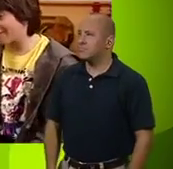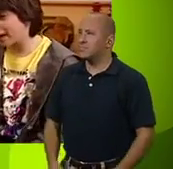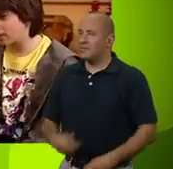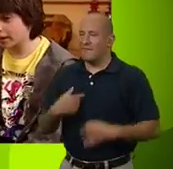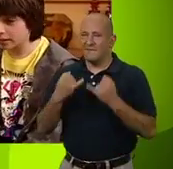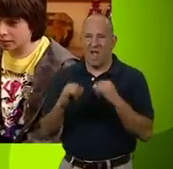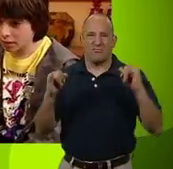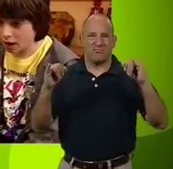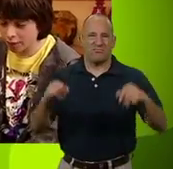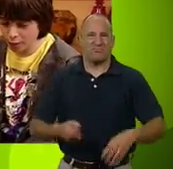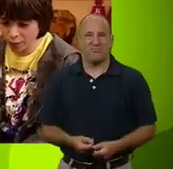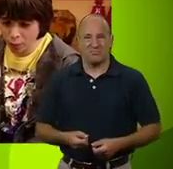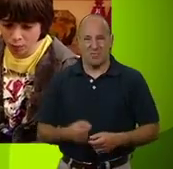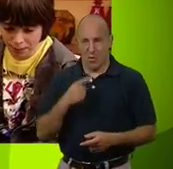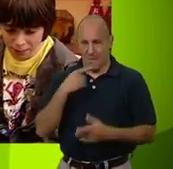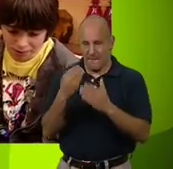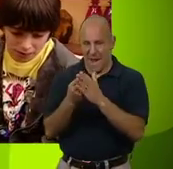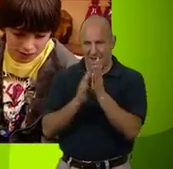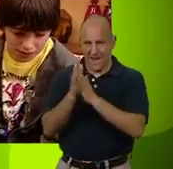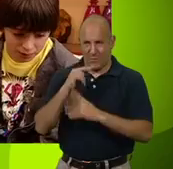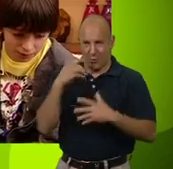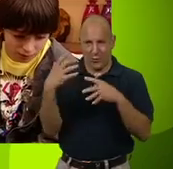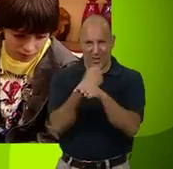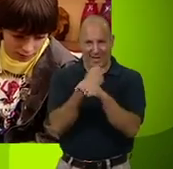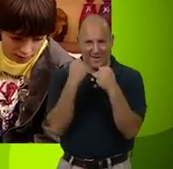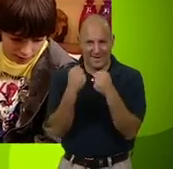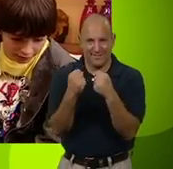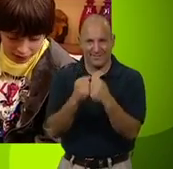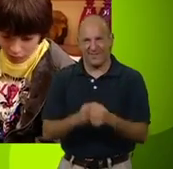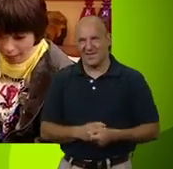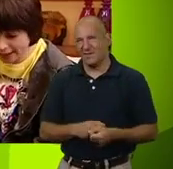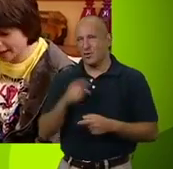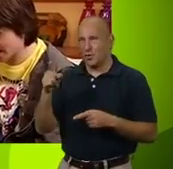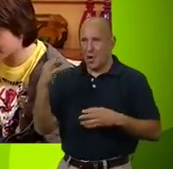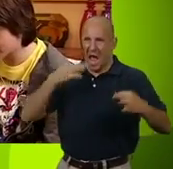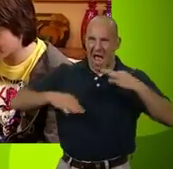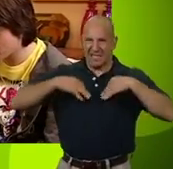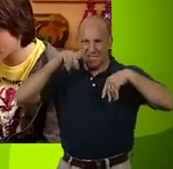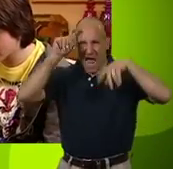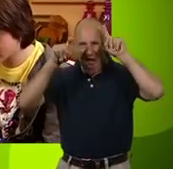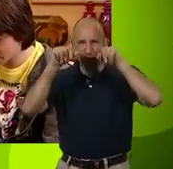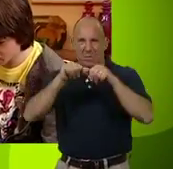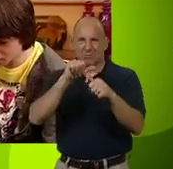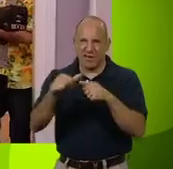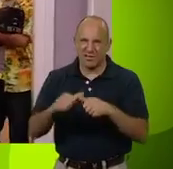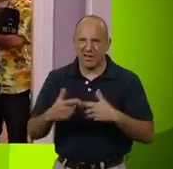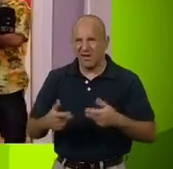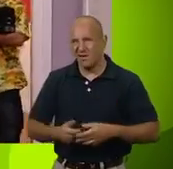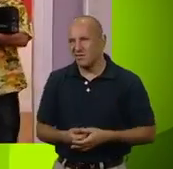I failed, Ben. I thought that reward money was ours for sure. If only your alien act had been more convincing.